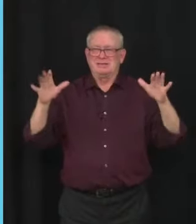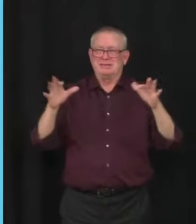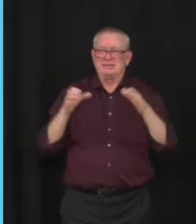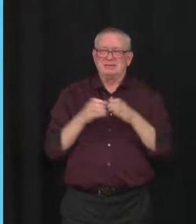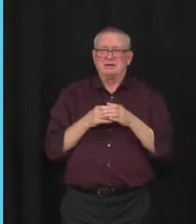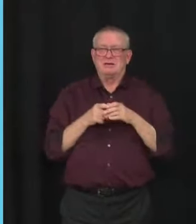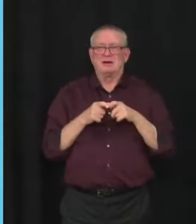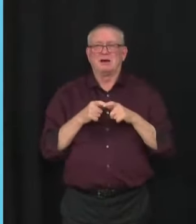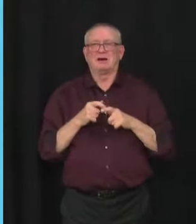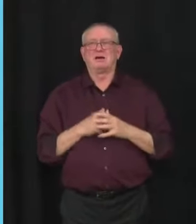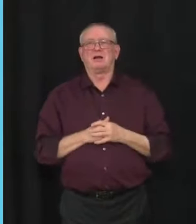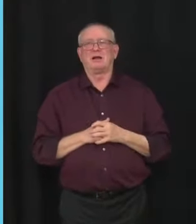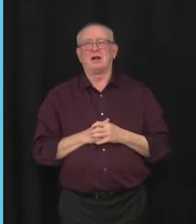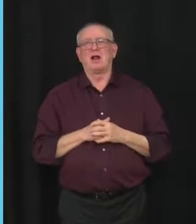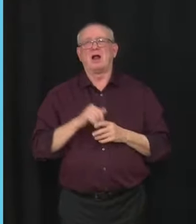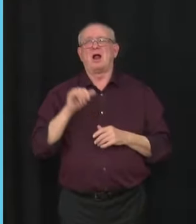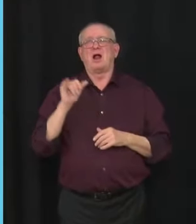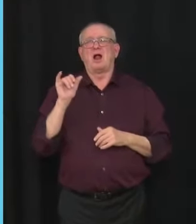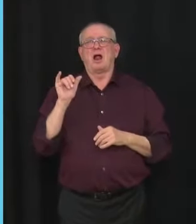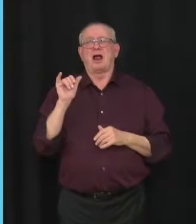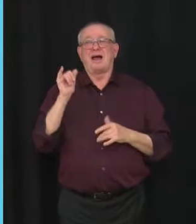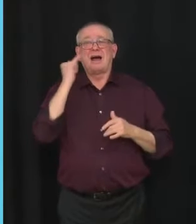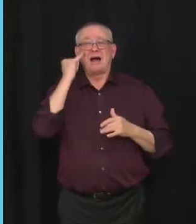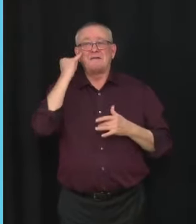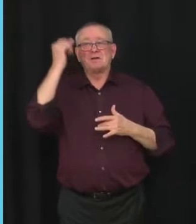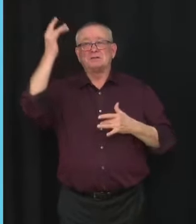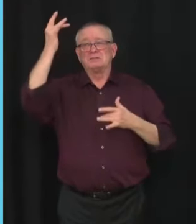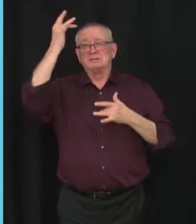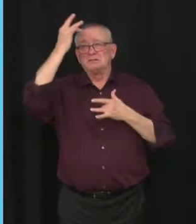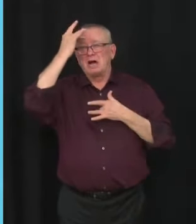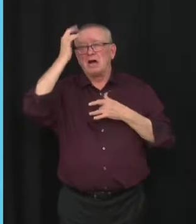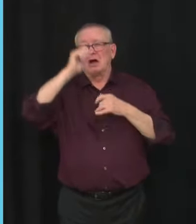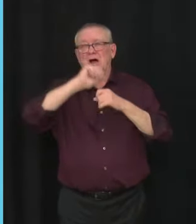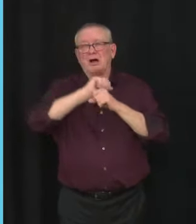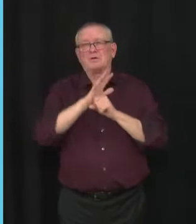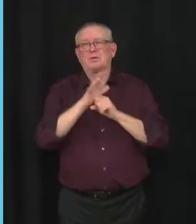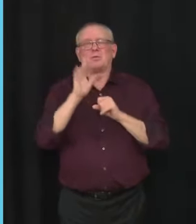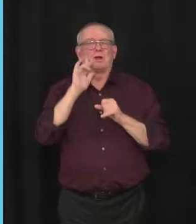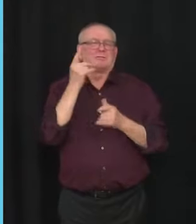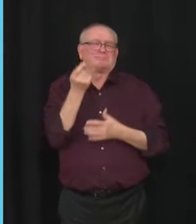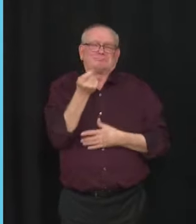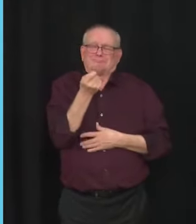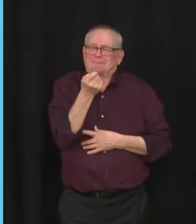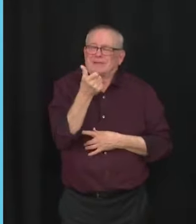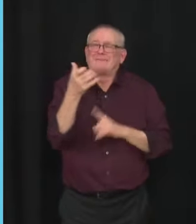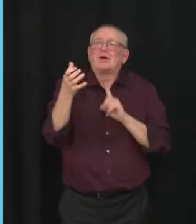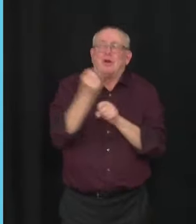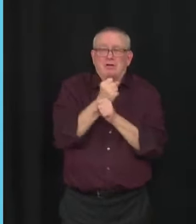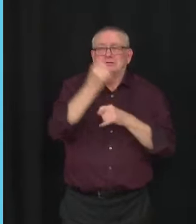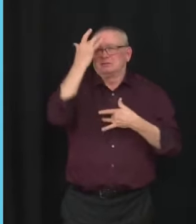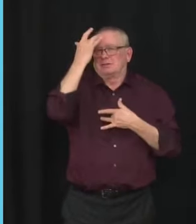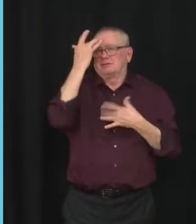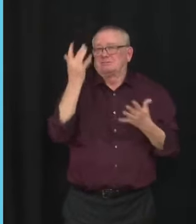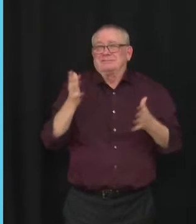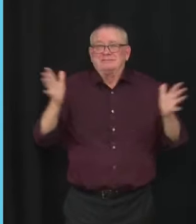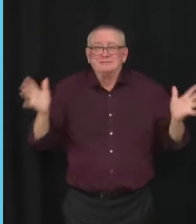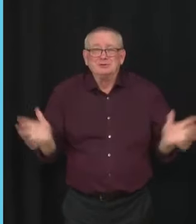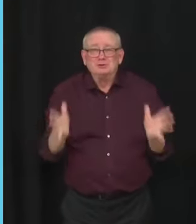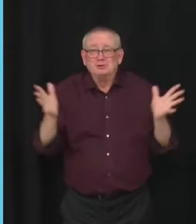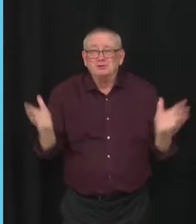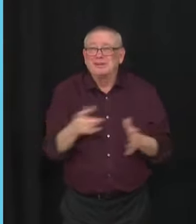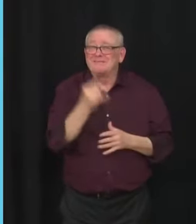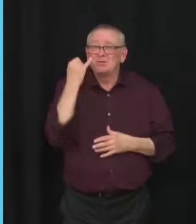serious outcomes from COVID-19. If you're eligible for vaccination against COVID-19 and you haven't yet been fully